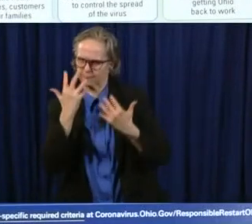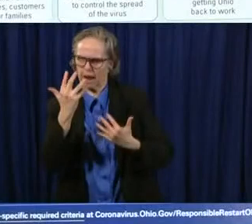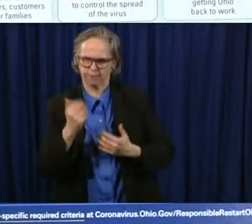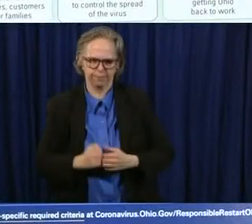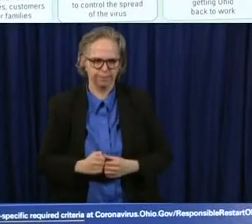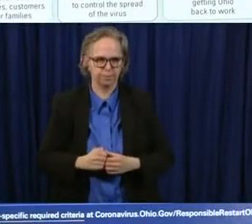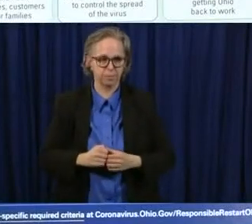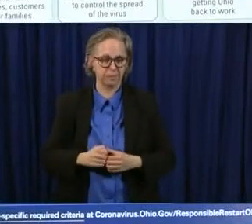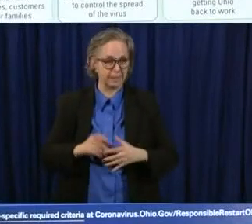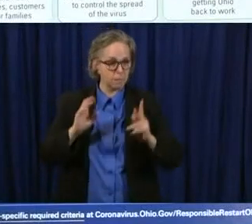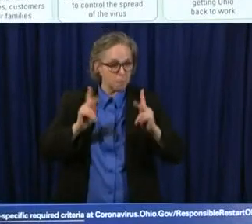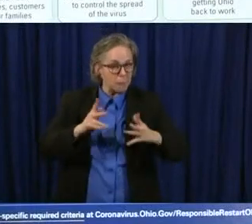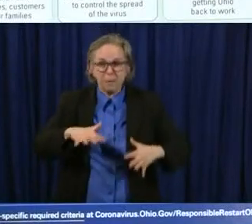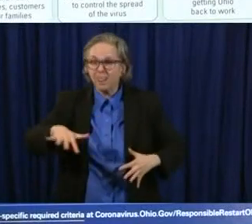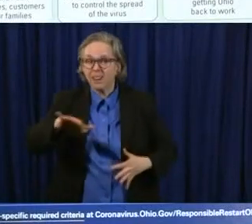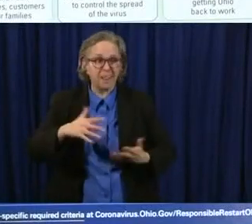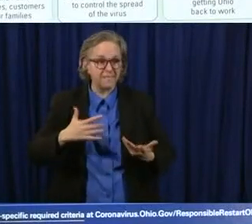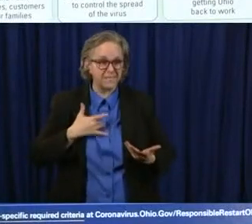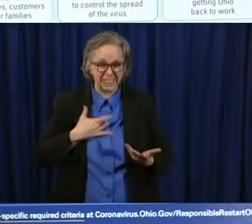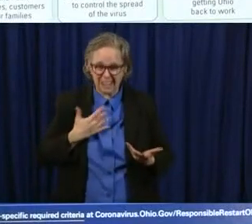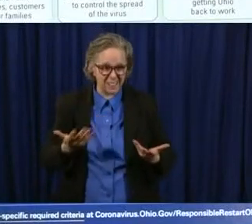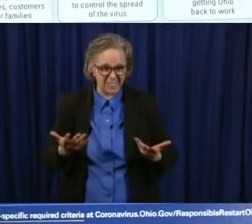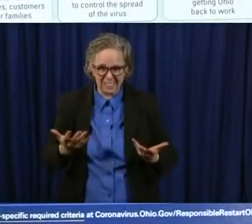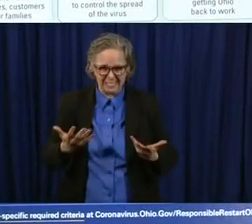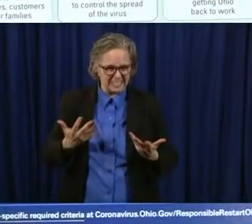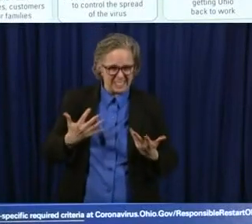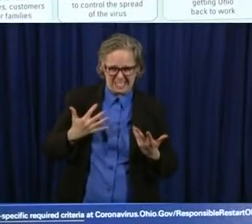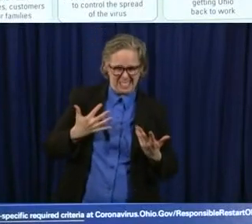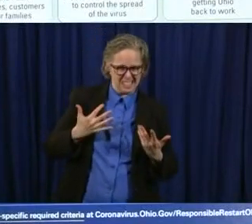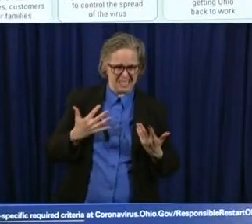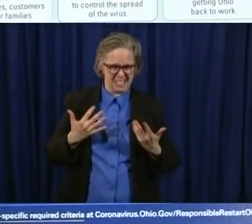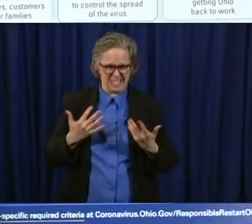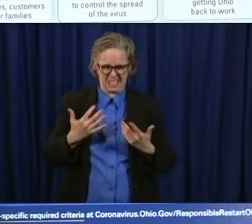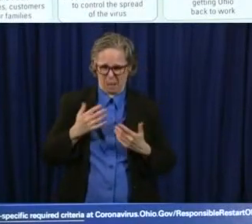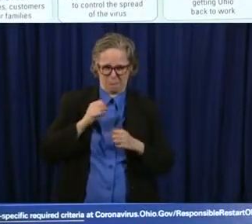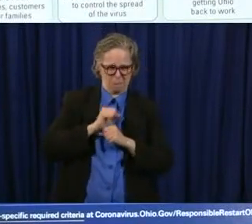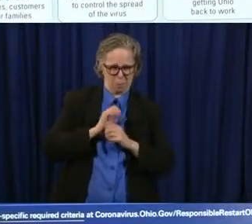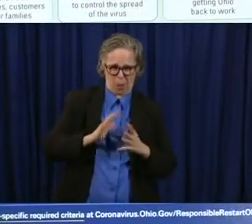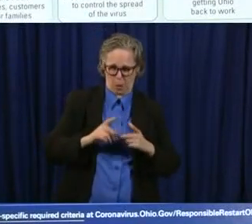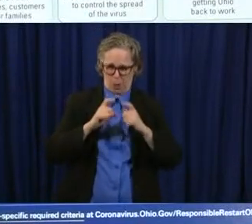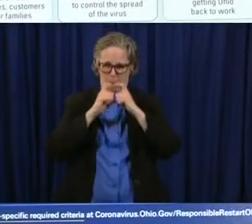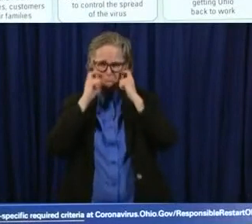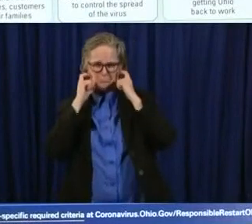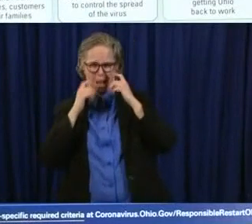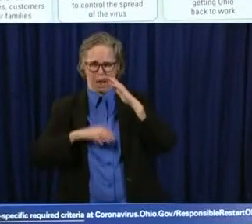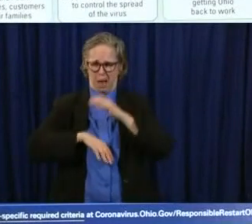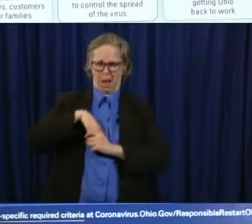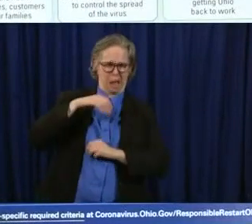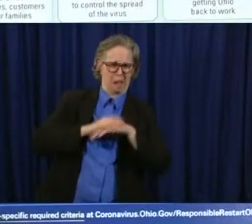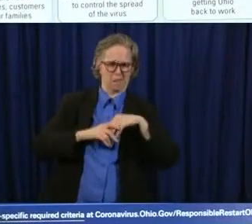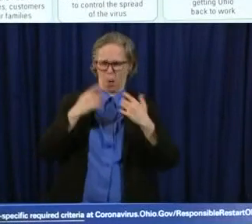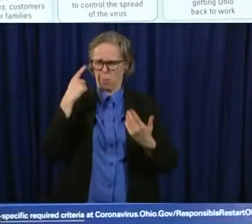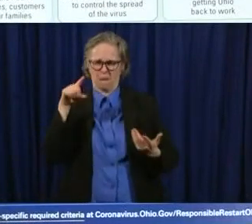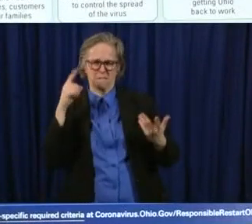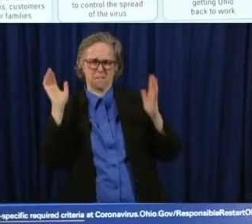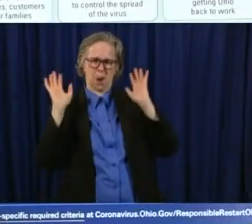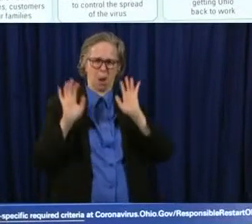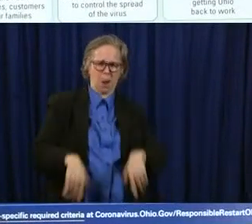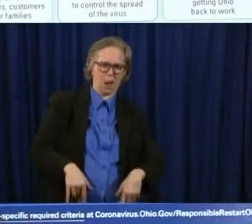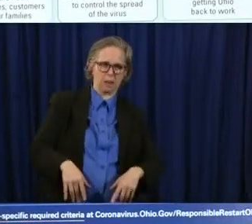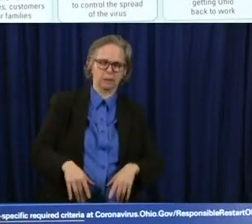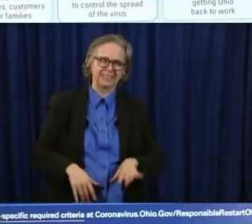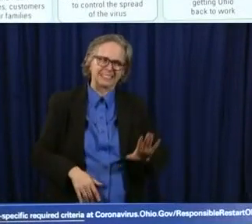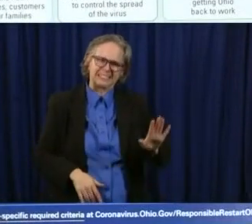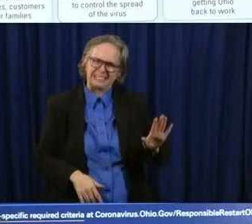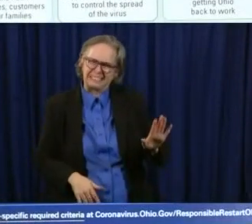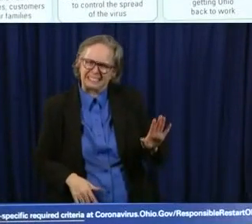think that an employee wearing facial covering uh is is a good idea i guess i would ask them to